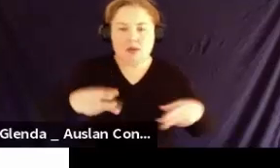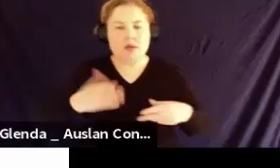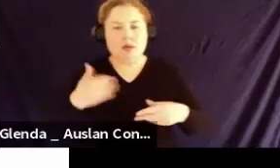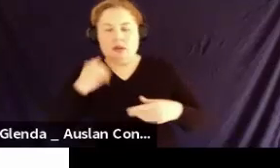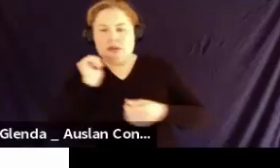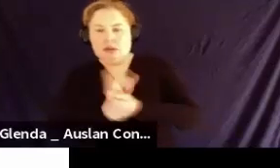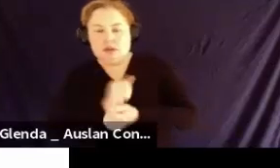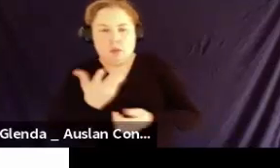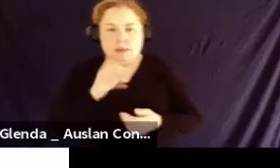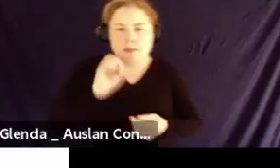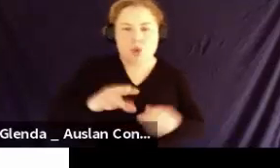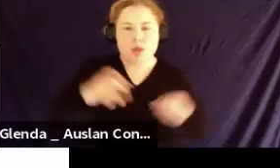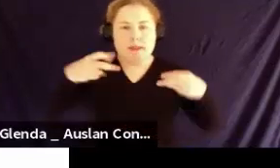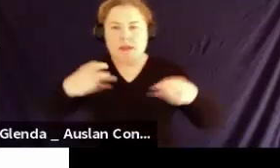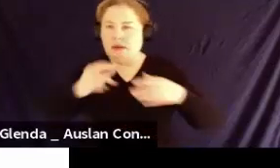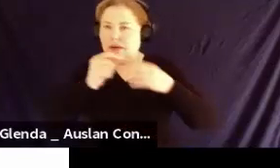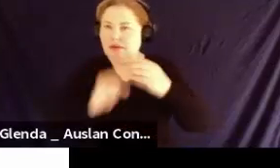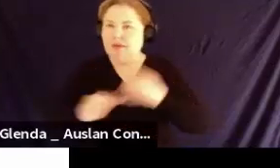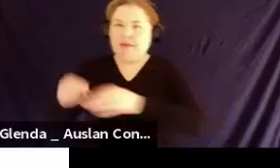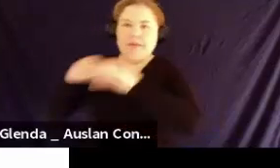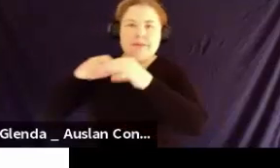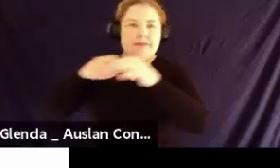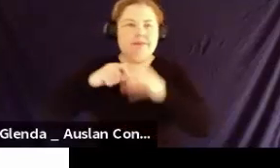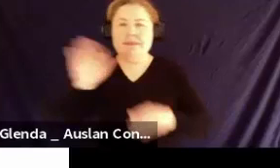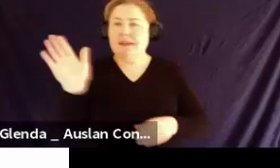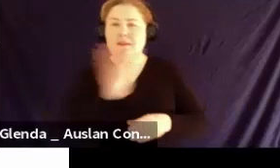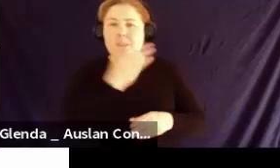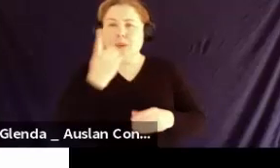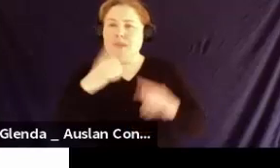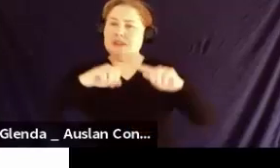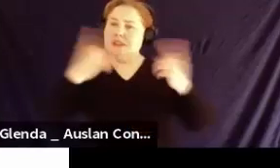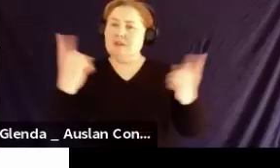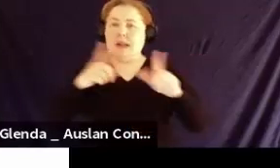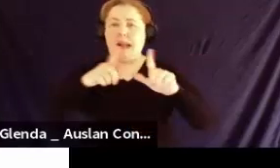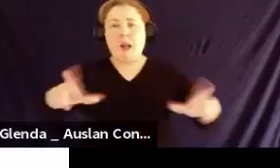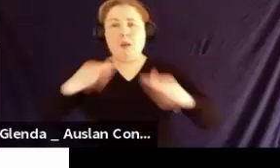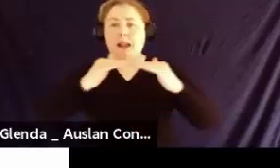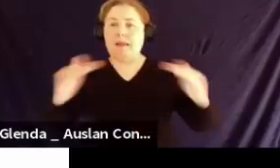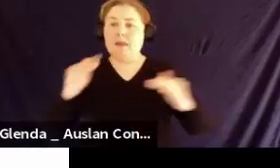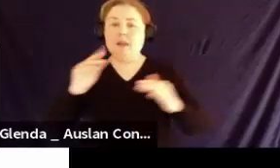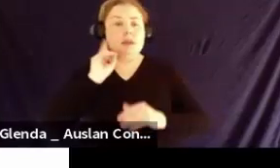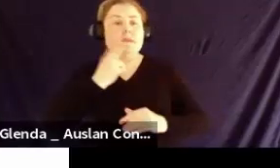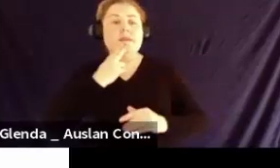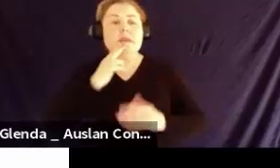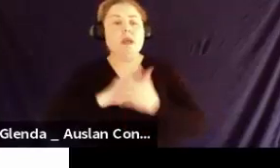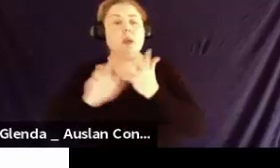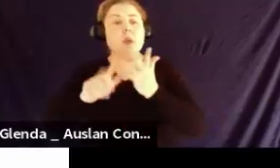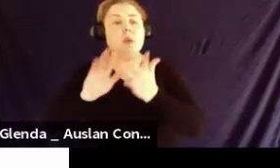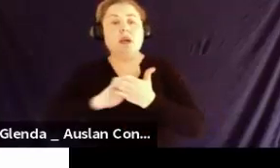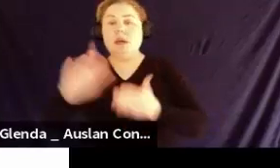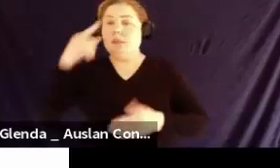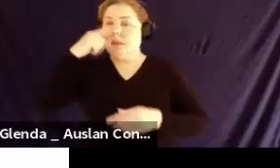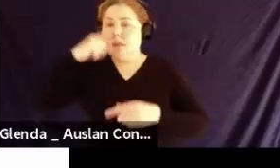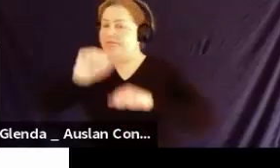And everybody is different. So the language levels of deaf and hard of hearing people are different as well. Some of them like automatic